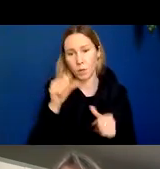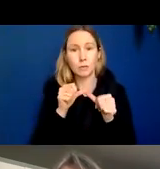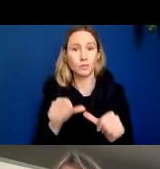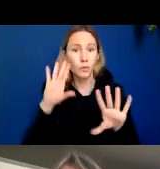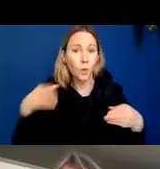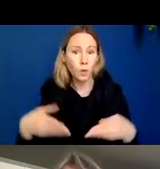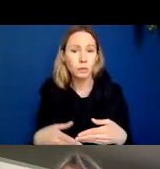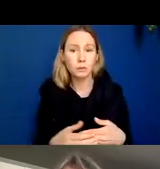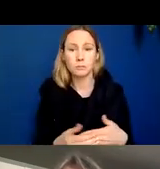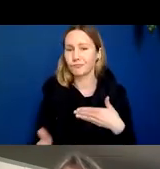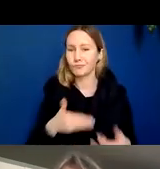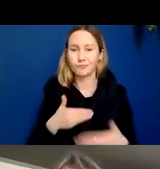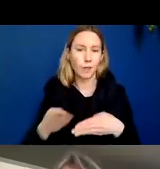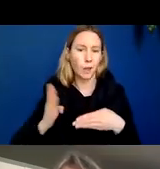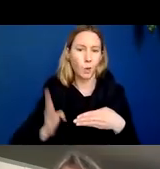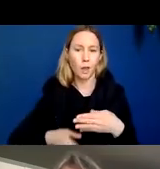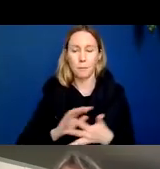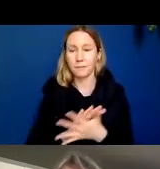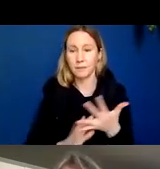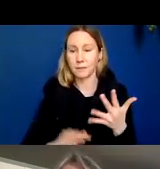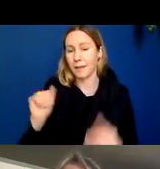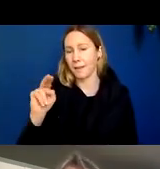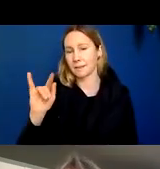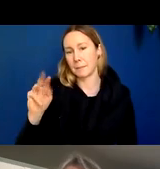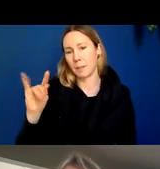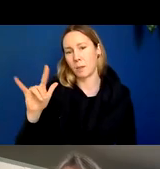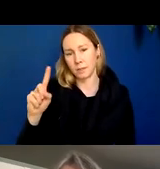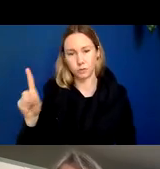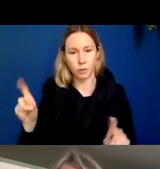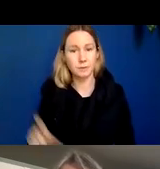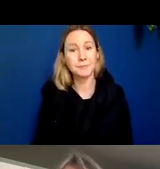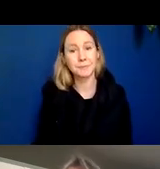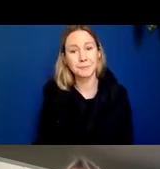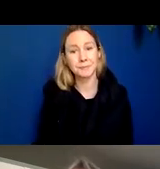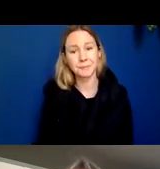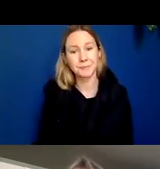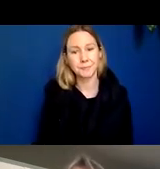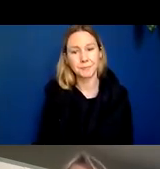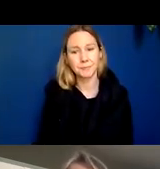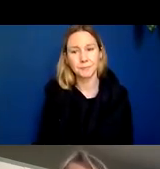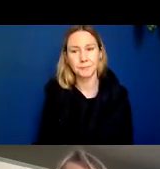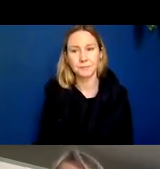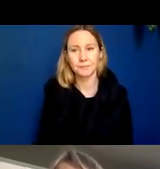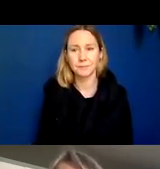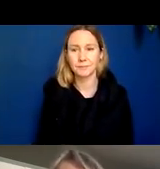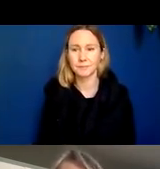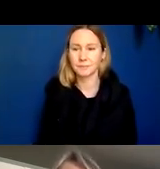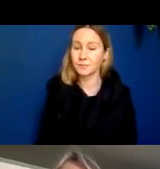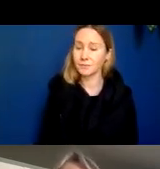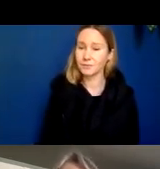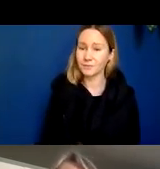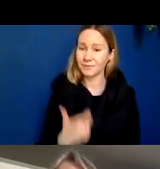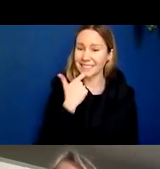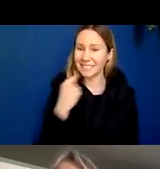on regardless of the outcome of these anti-amyloid trials great and then we just got a question I think